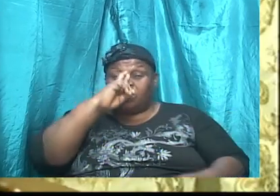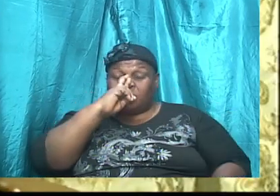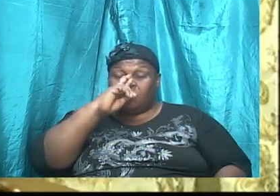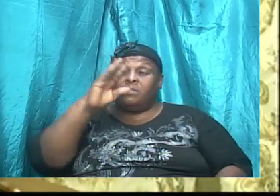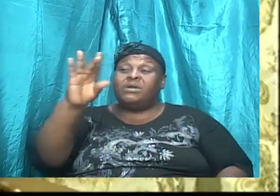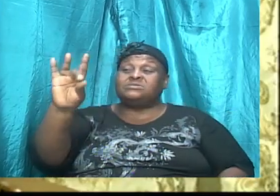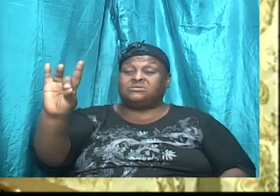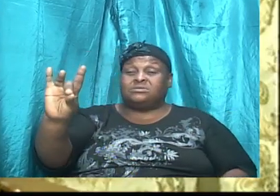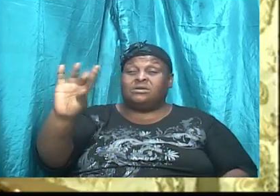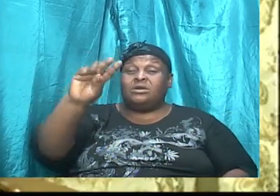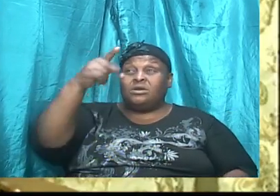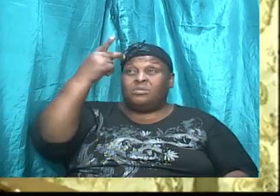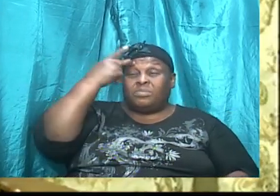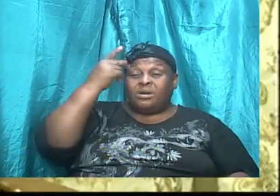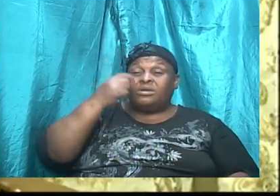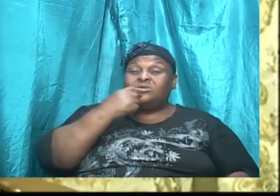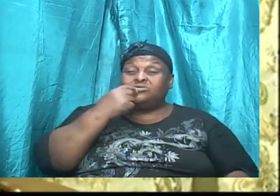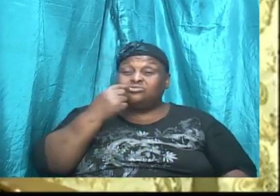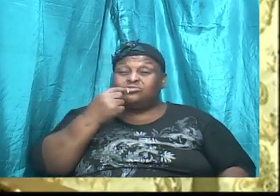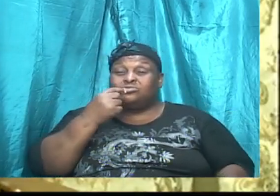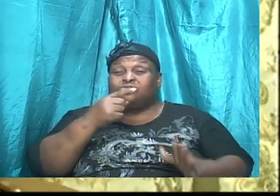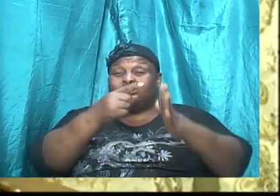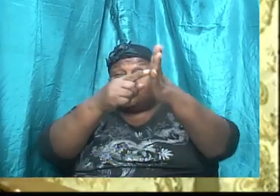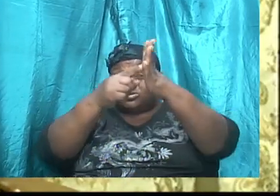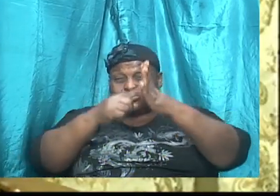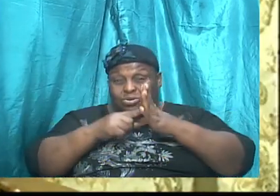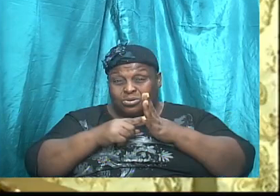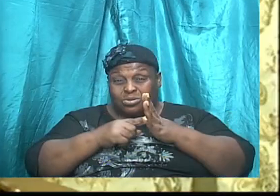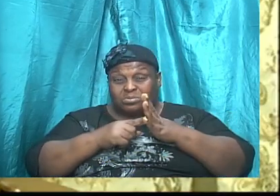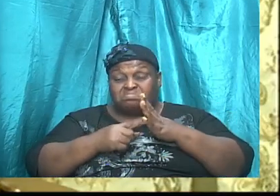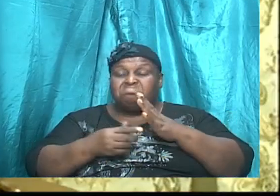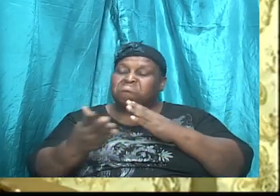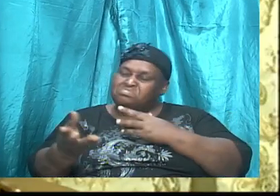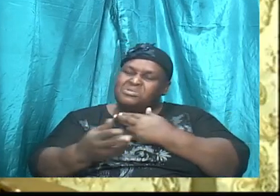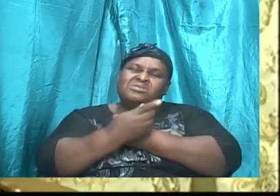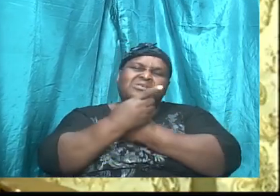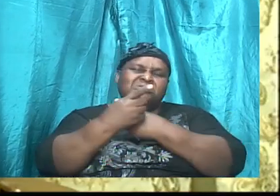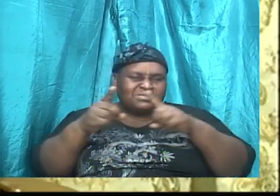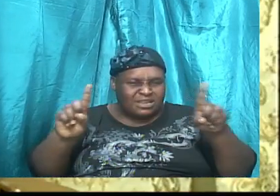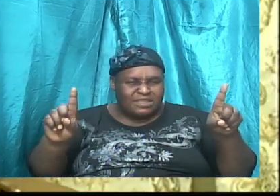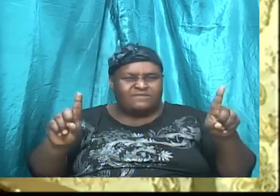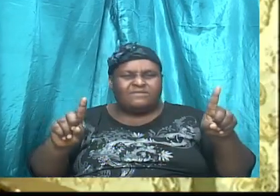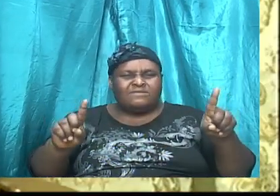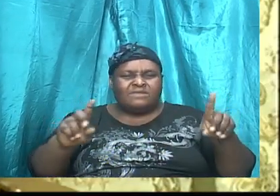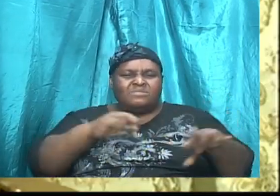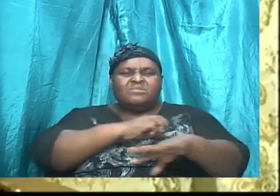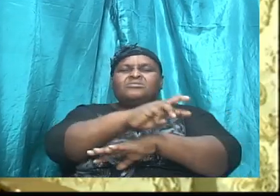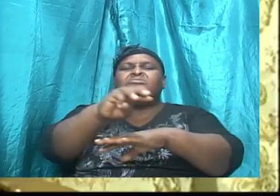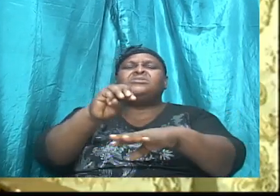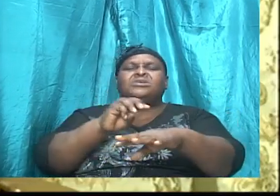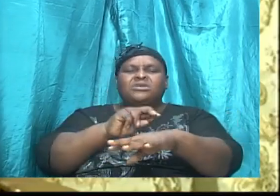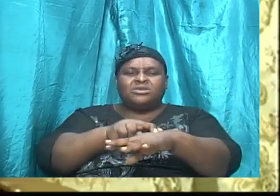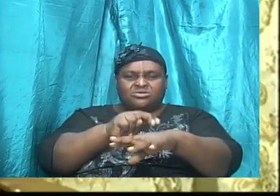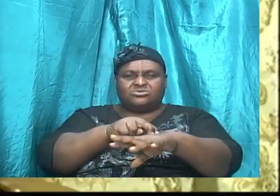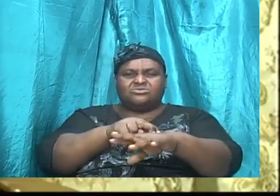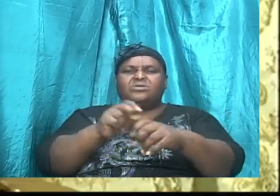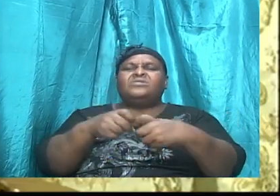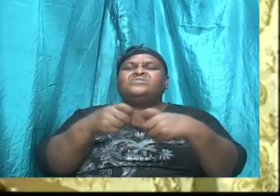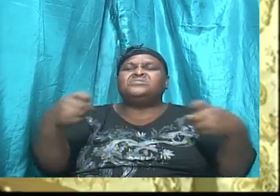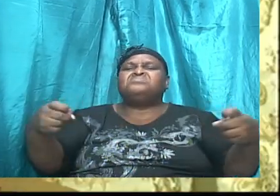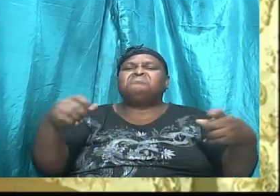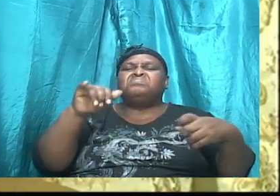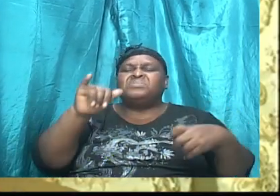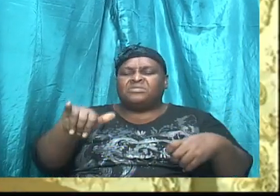that there is deliverance from the nature of sin that is within